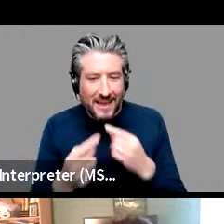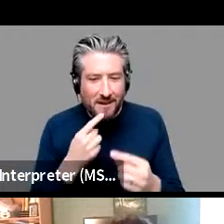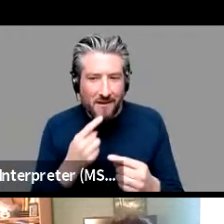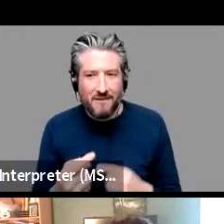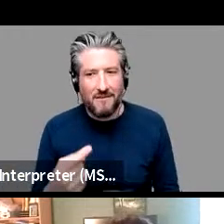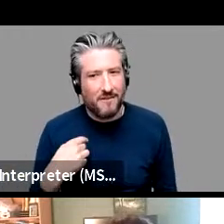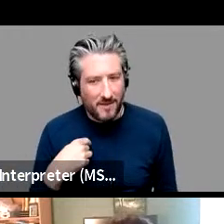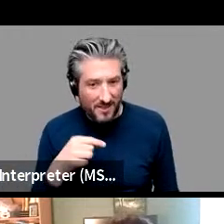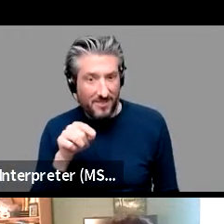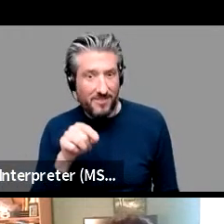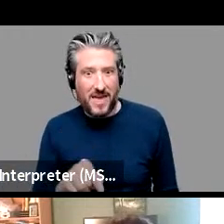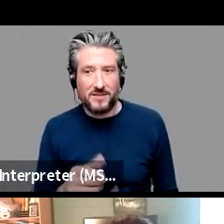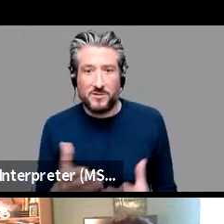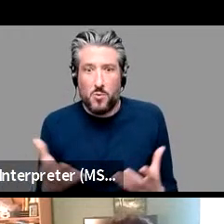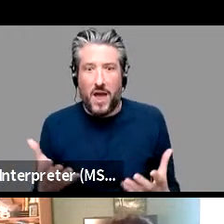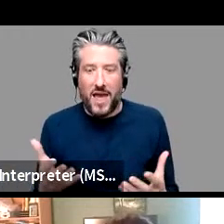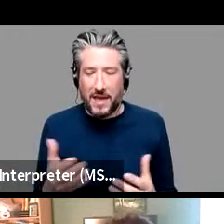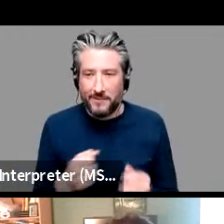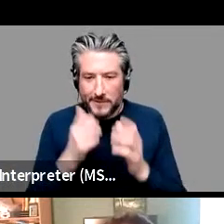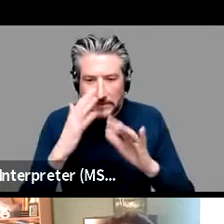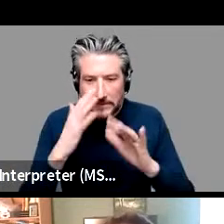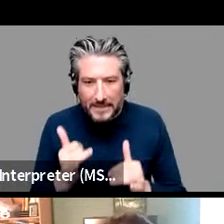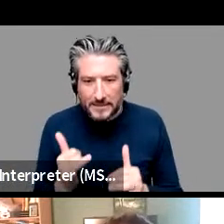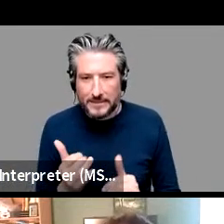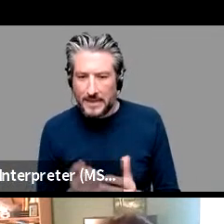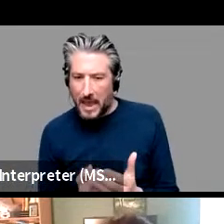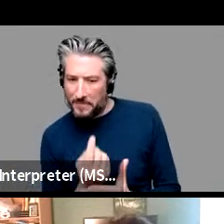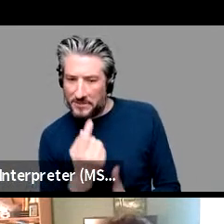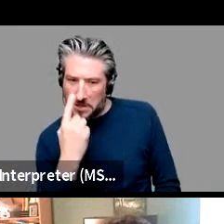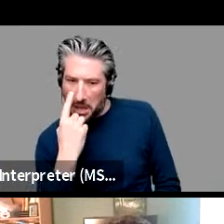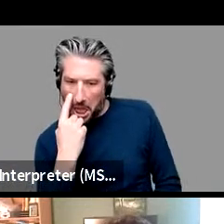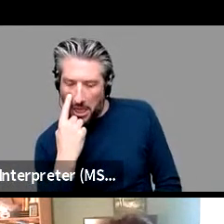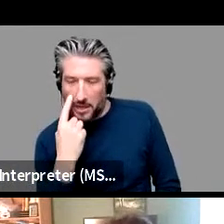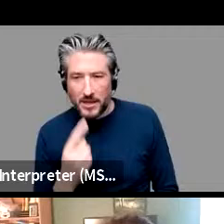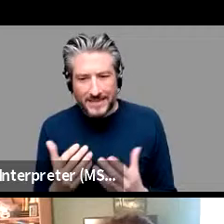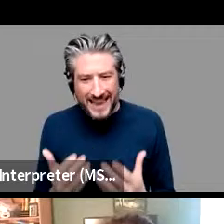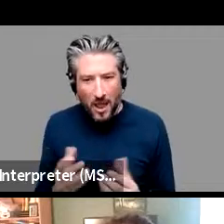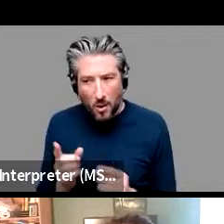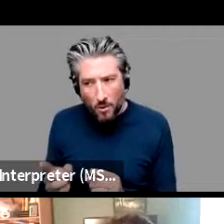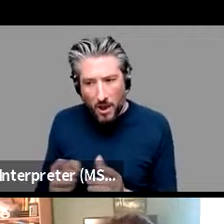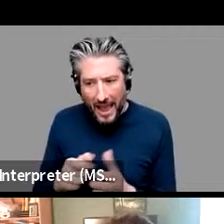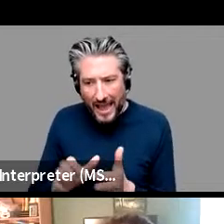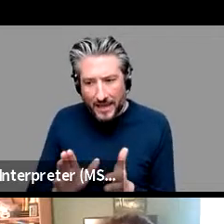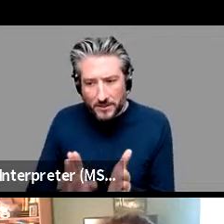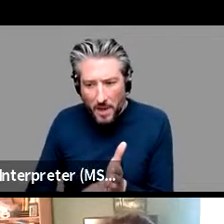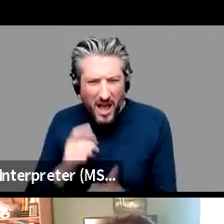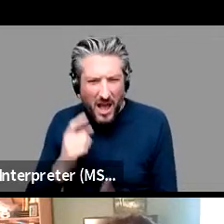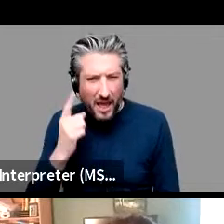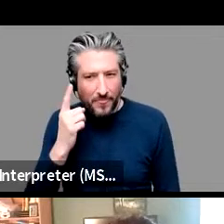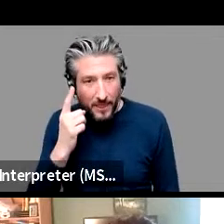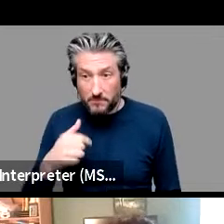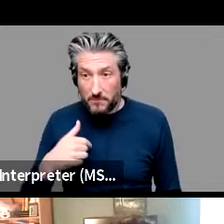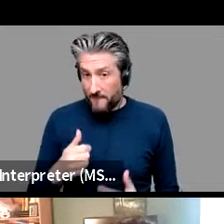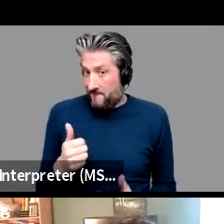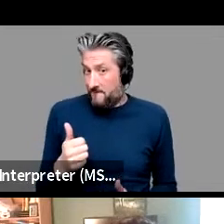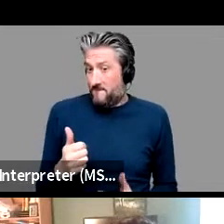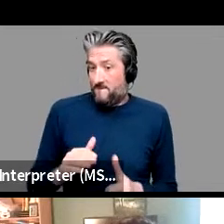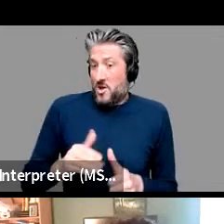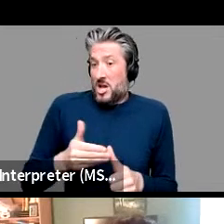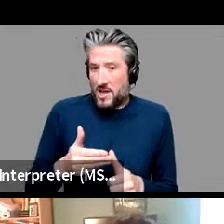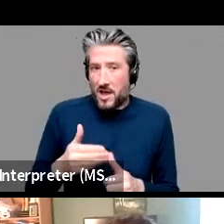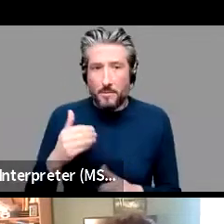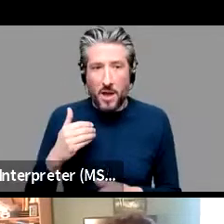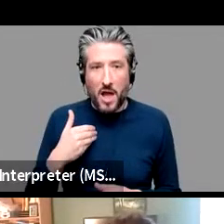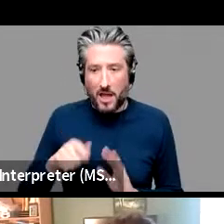that that's the place where that gets tested out to some extent at least okay um and then i think this is the first time we we've done this so i think it's gonna work